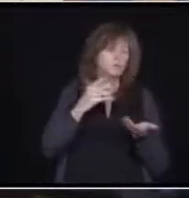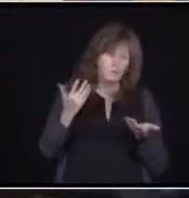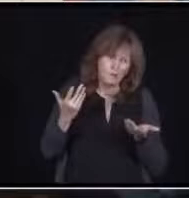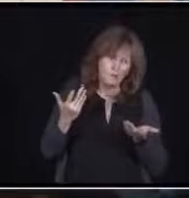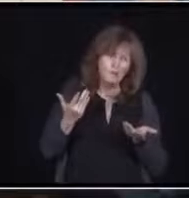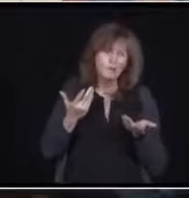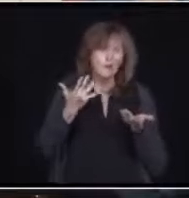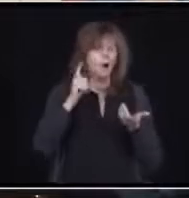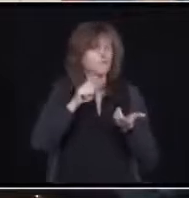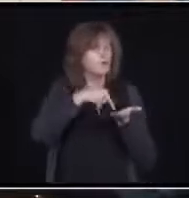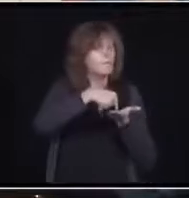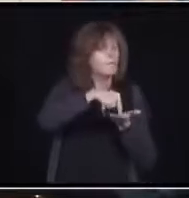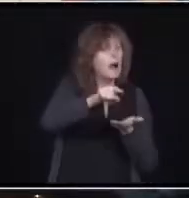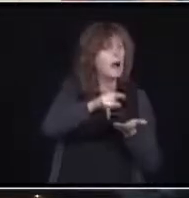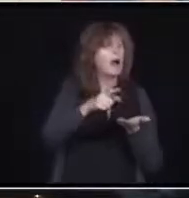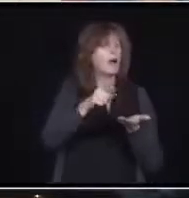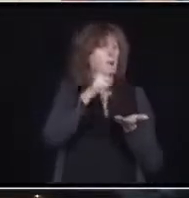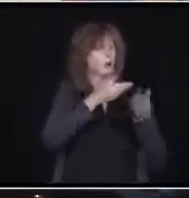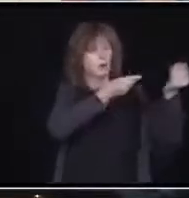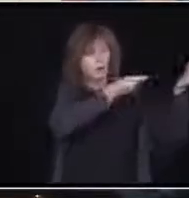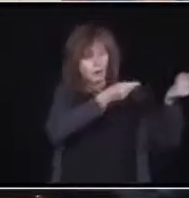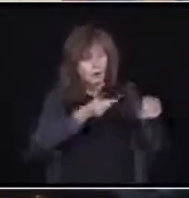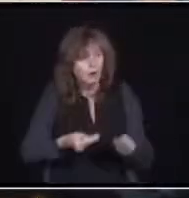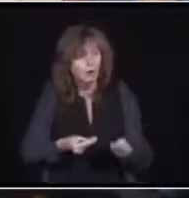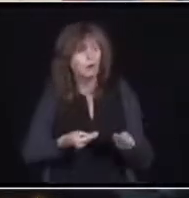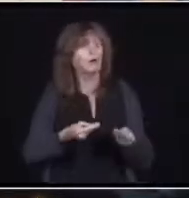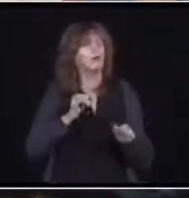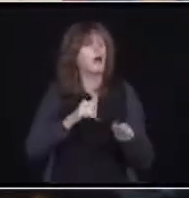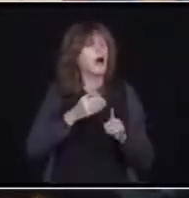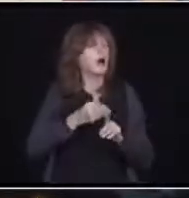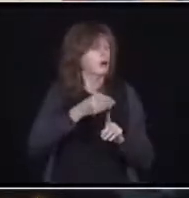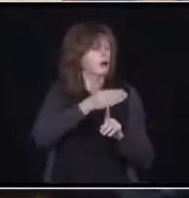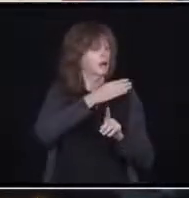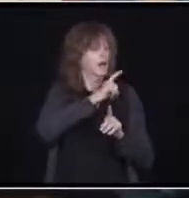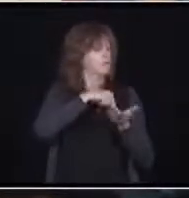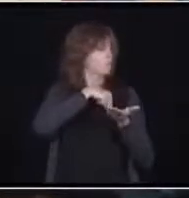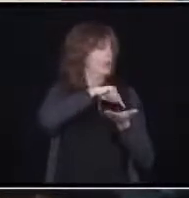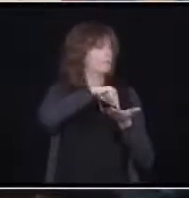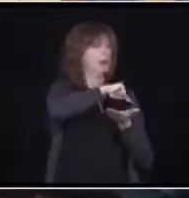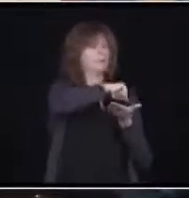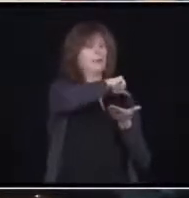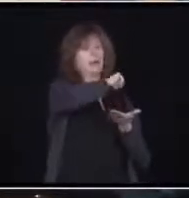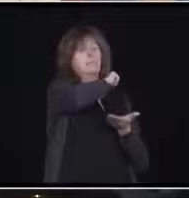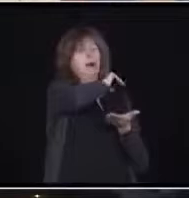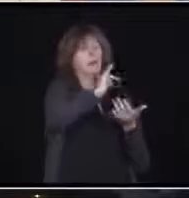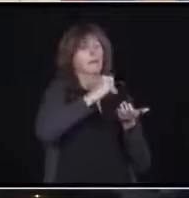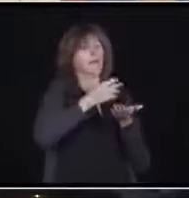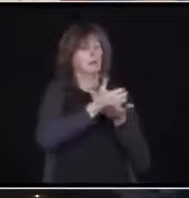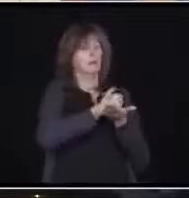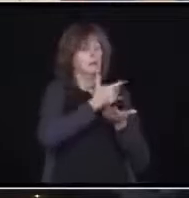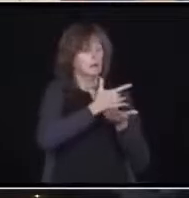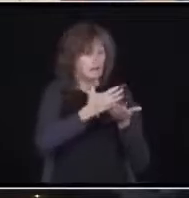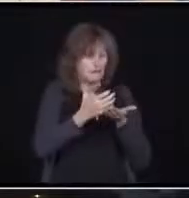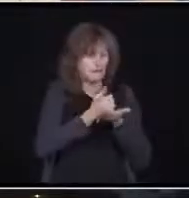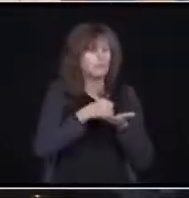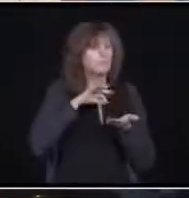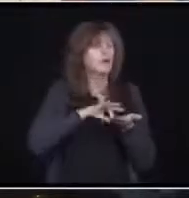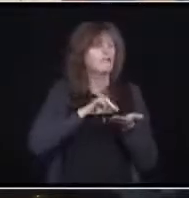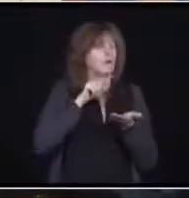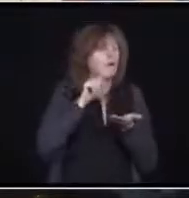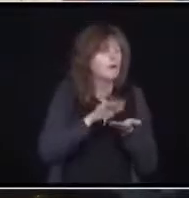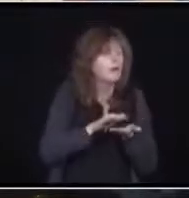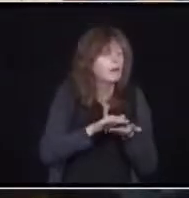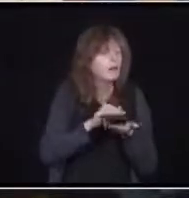want to keep the supply going and moving forward. But I promise you one thing, Ellie. I will ask the CEOs of all of them when